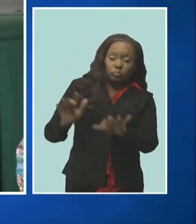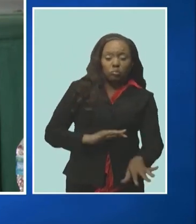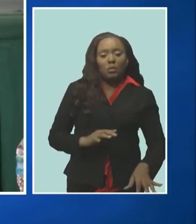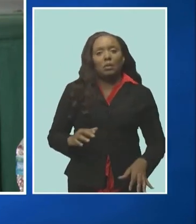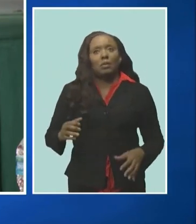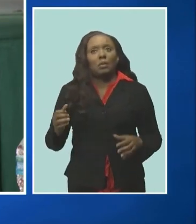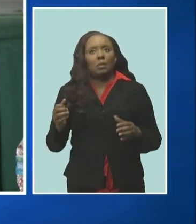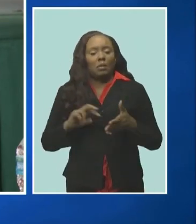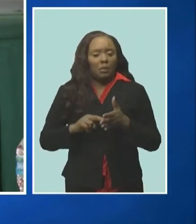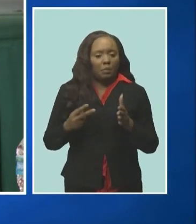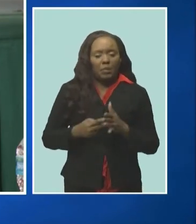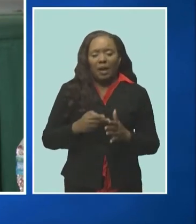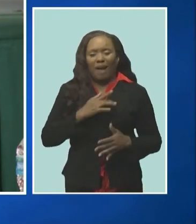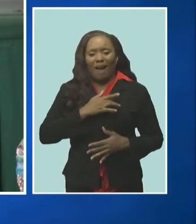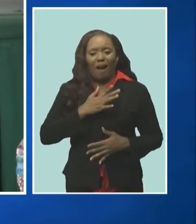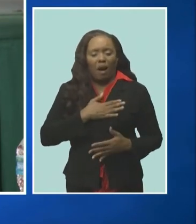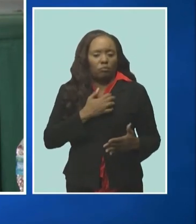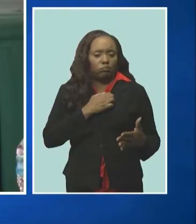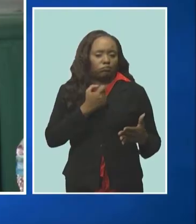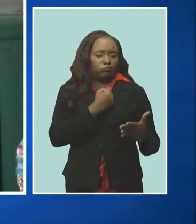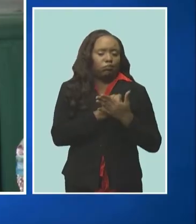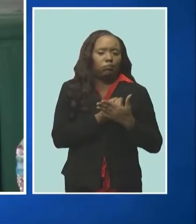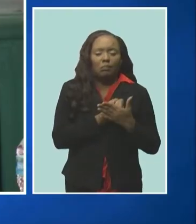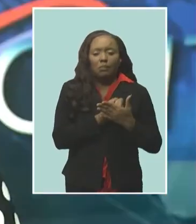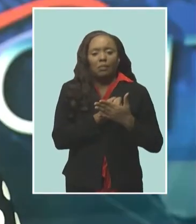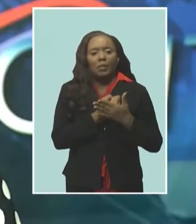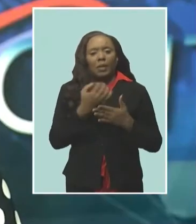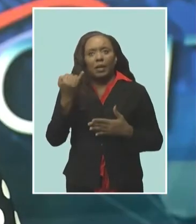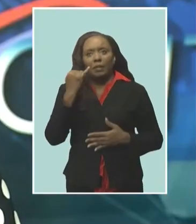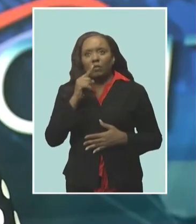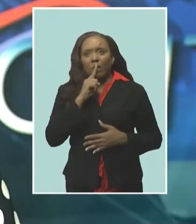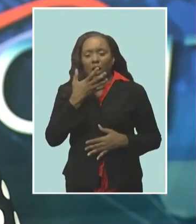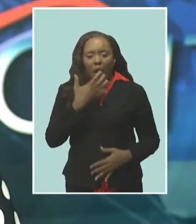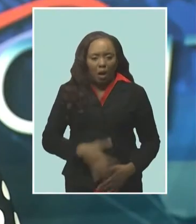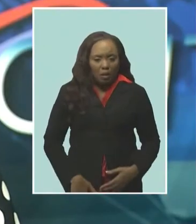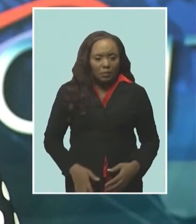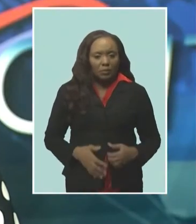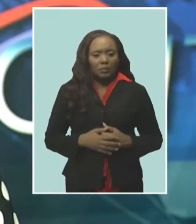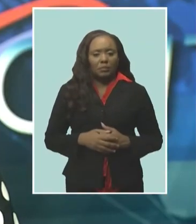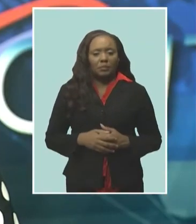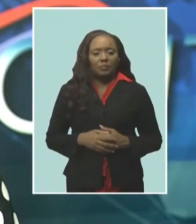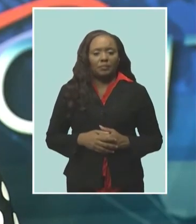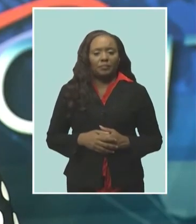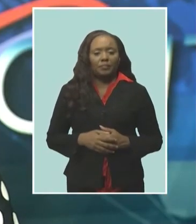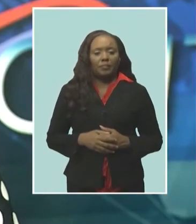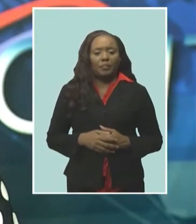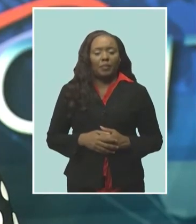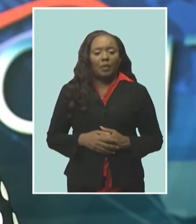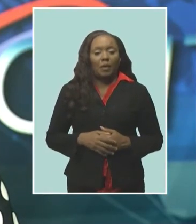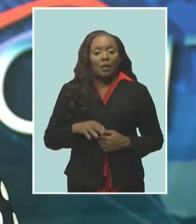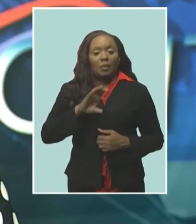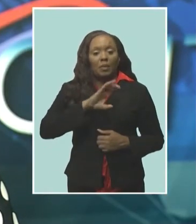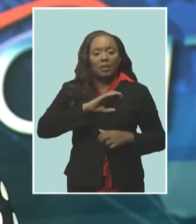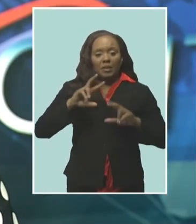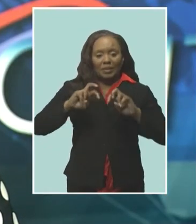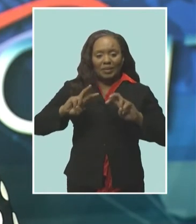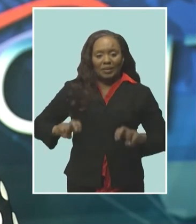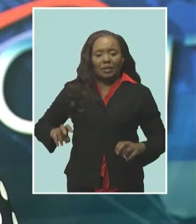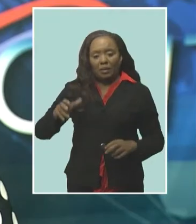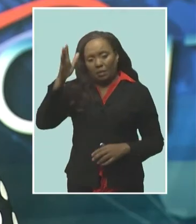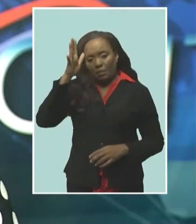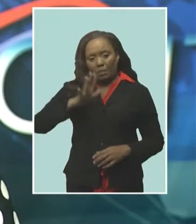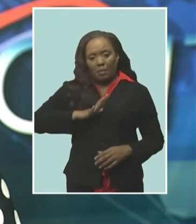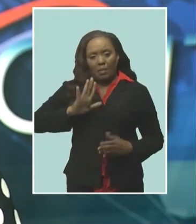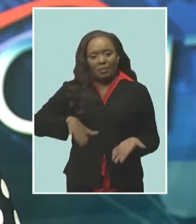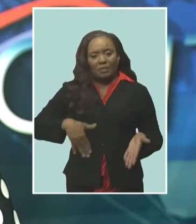risk of vascular events like heart attacks and strokes the barbados police service is investigating the death of a 43 year